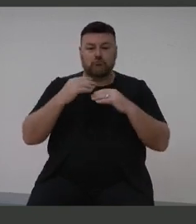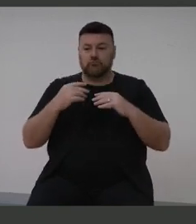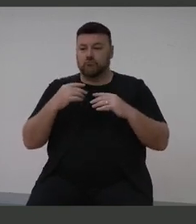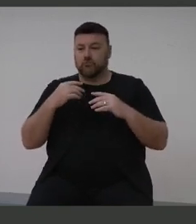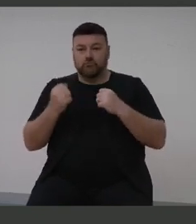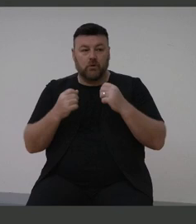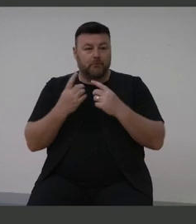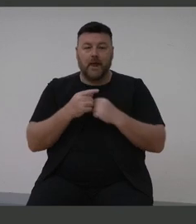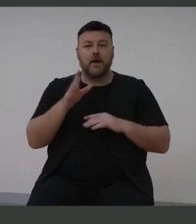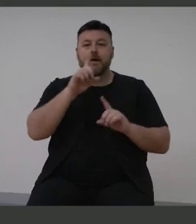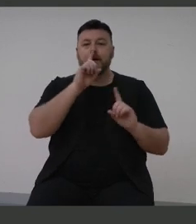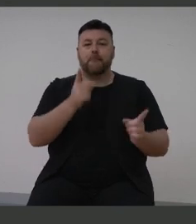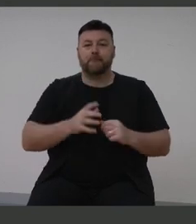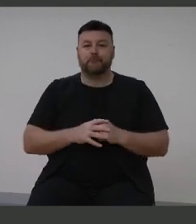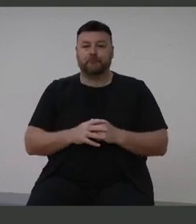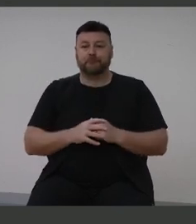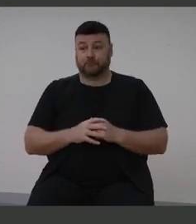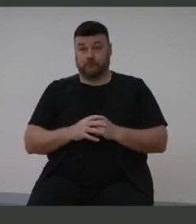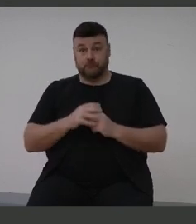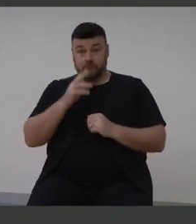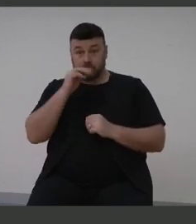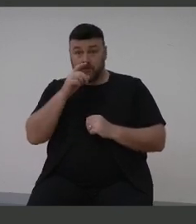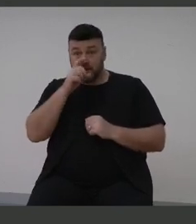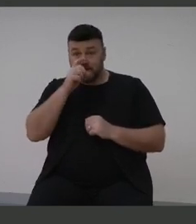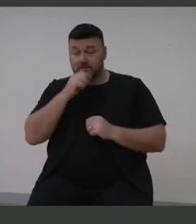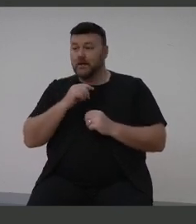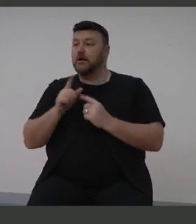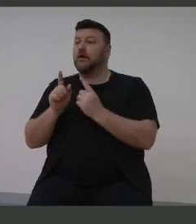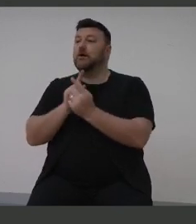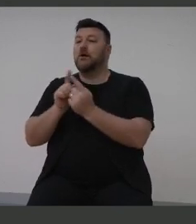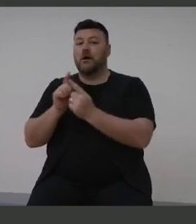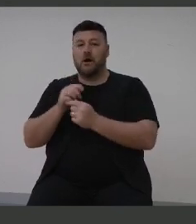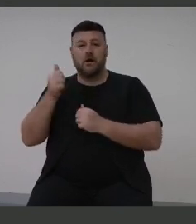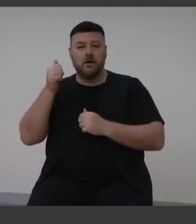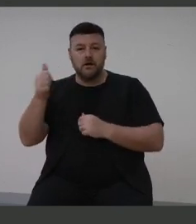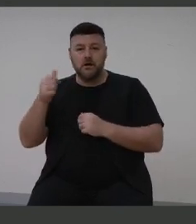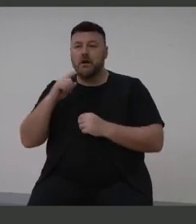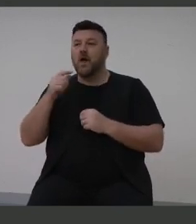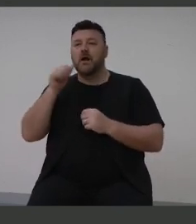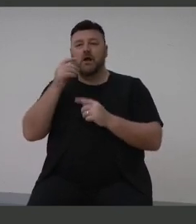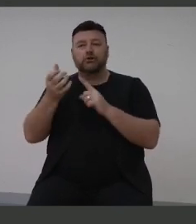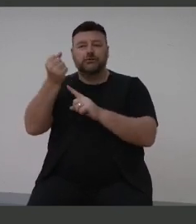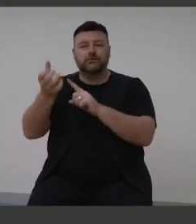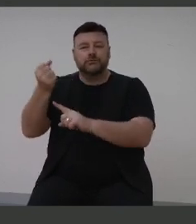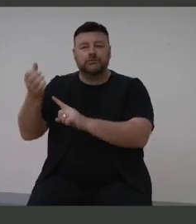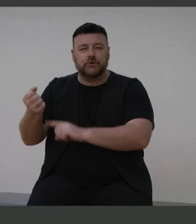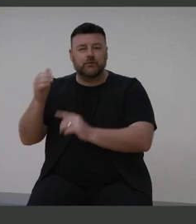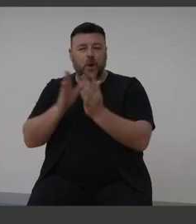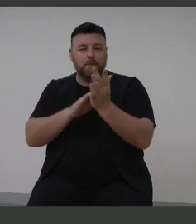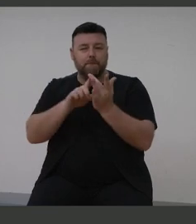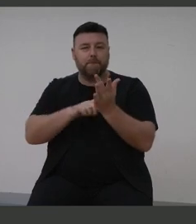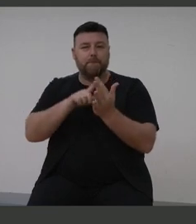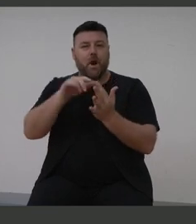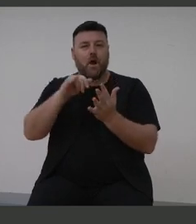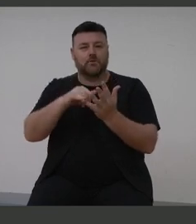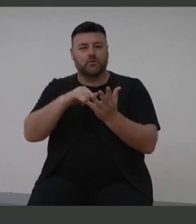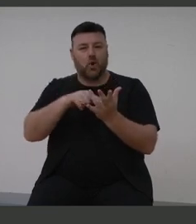Even the fact that her younger sister was starting to meet some of her milestones at a younger age. It was quite hard.